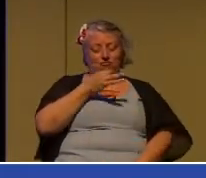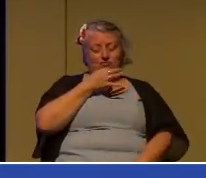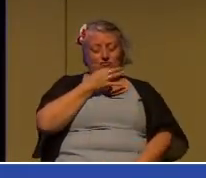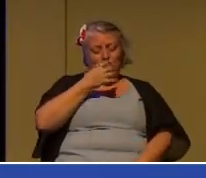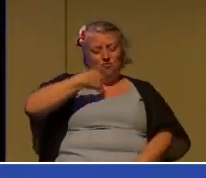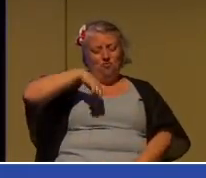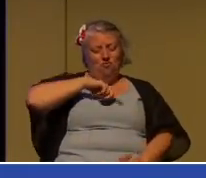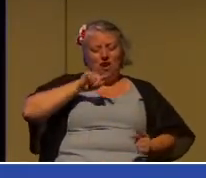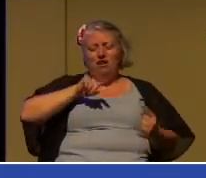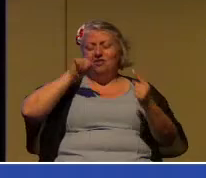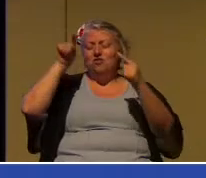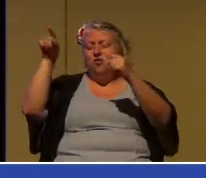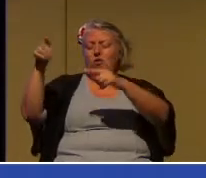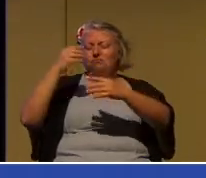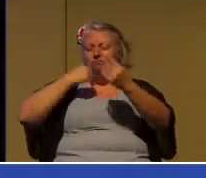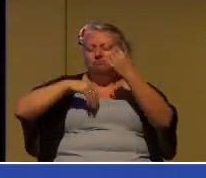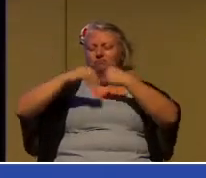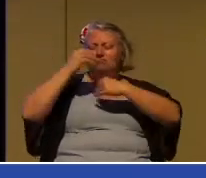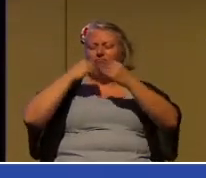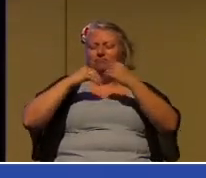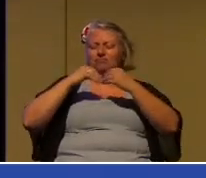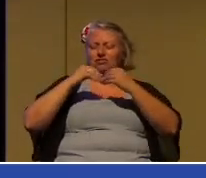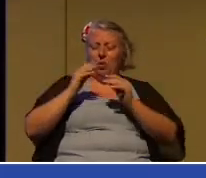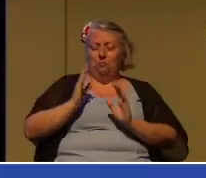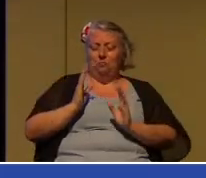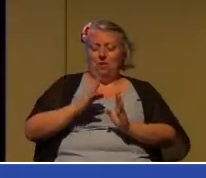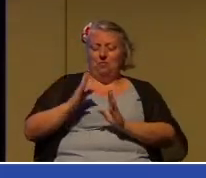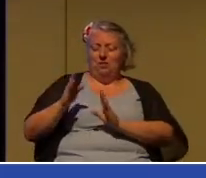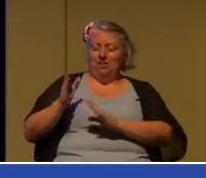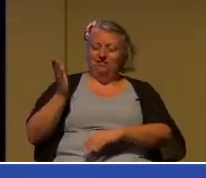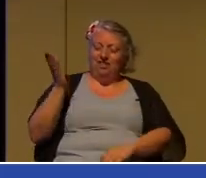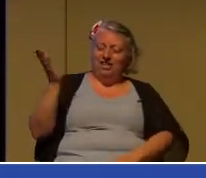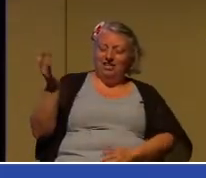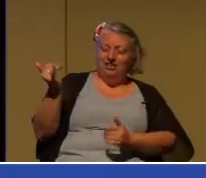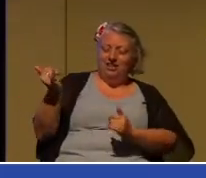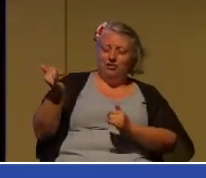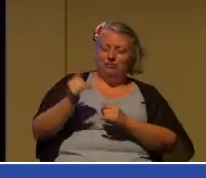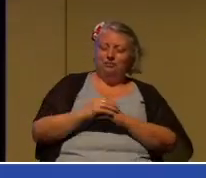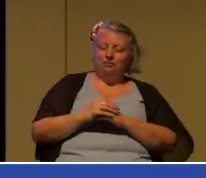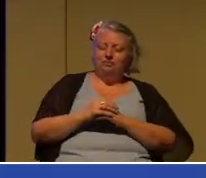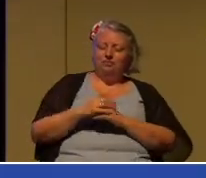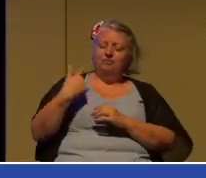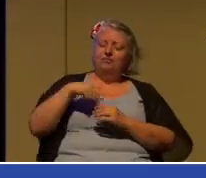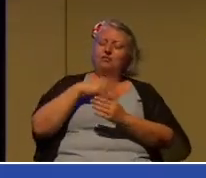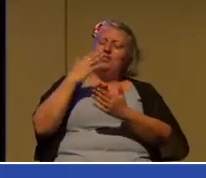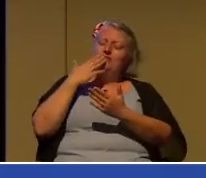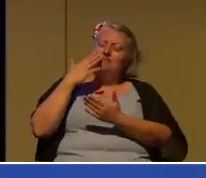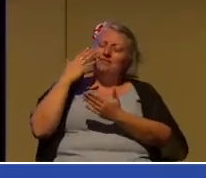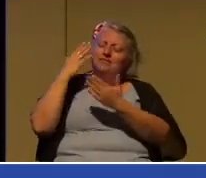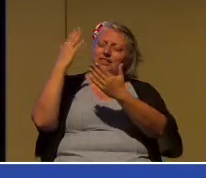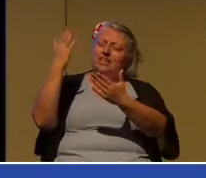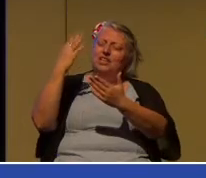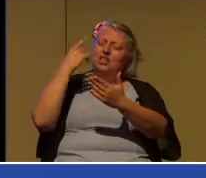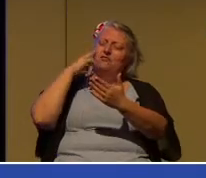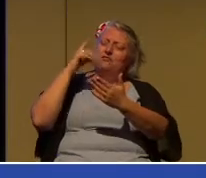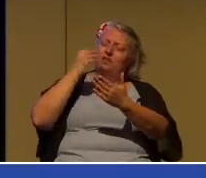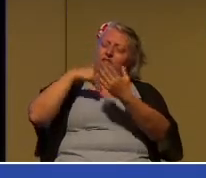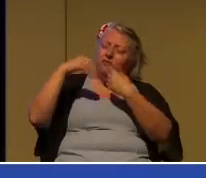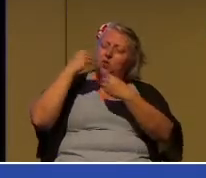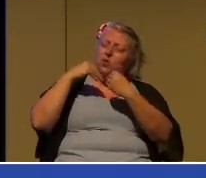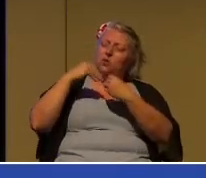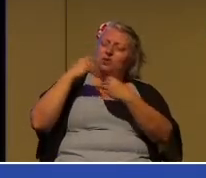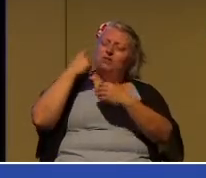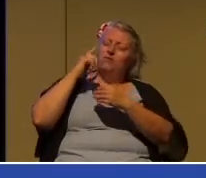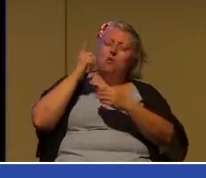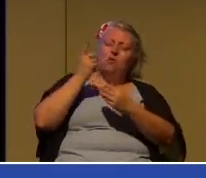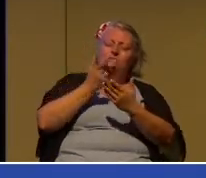a meal and in preparation for that, Lord, we thank you for it. We thank you for the people that have prepared it.